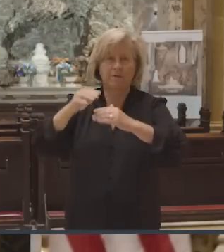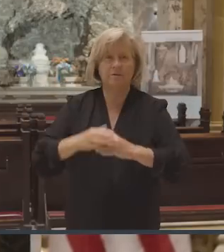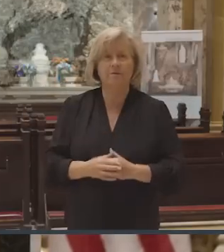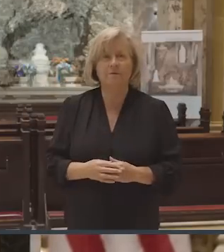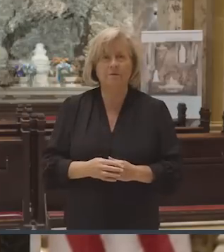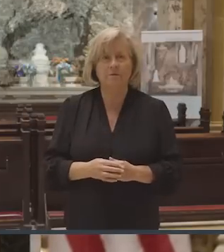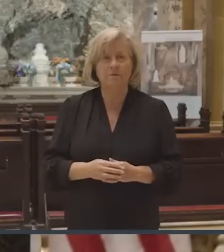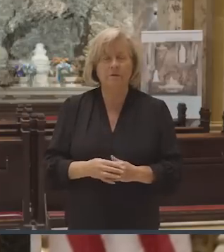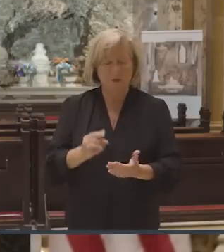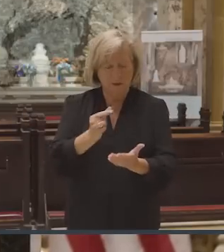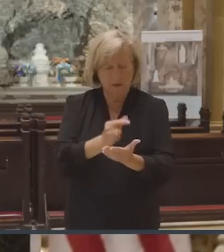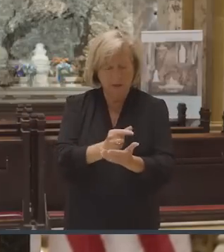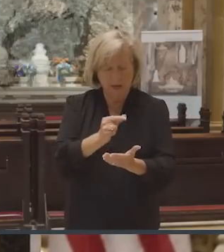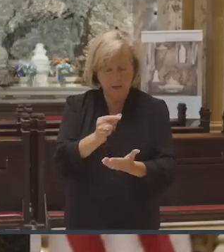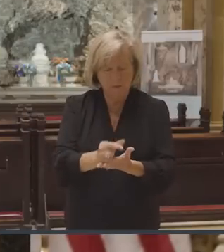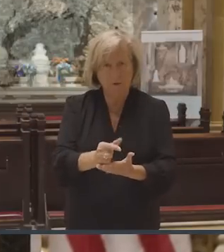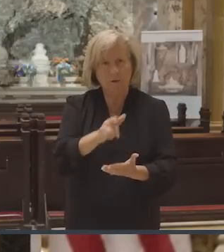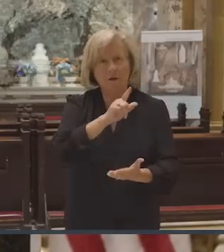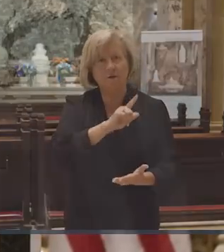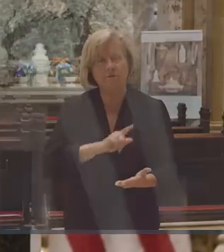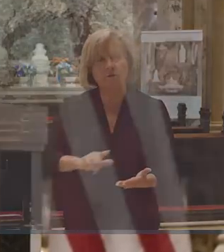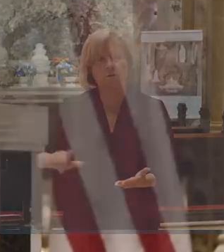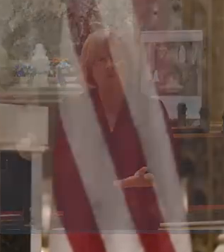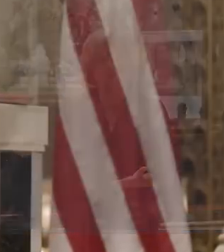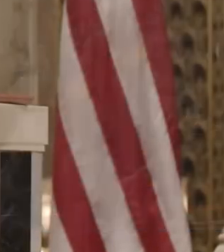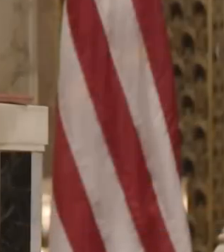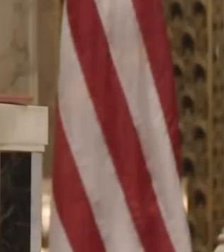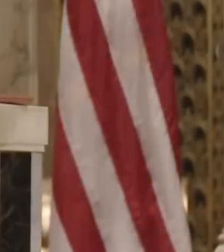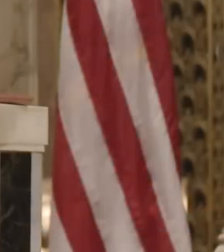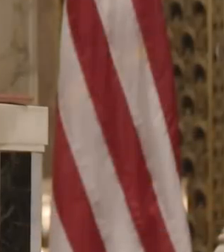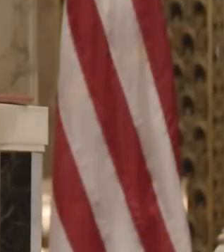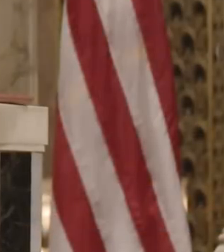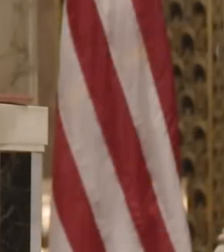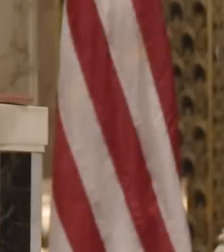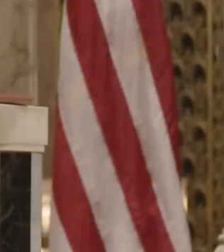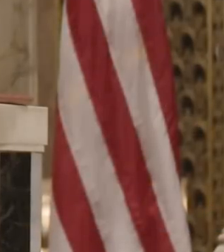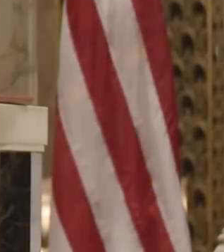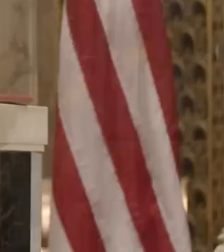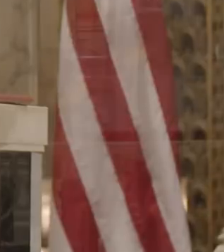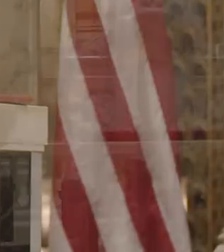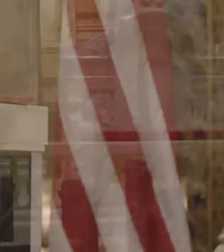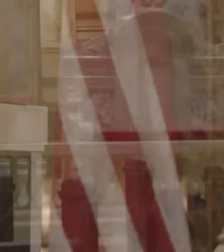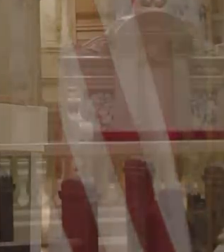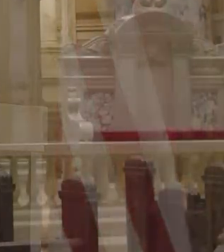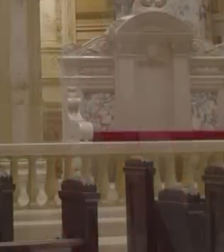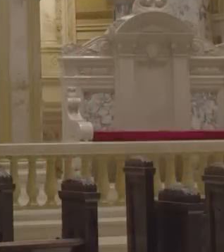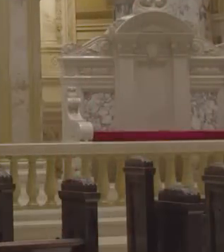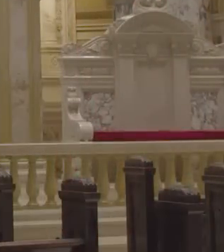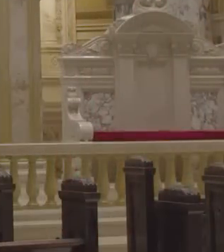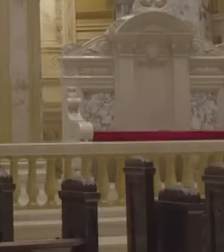The Gospel of the Lord. Praise to you, Lord Jesus Christ.